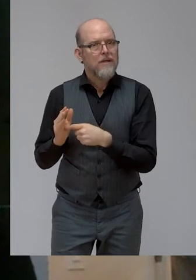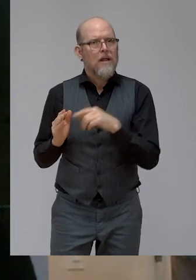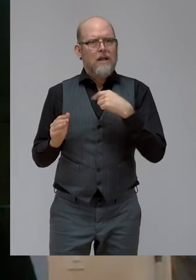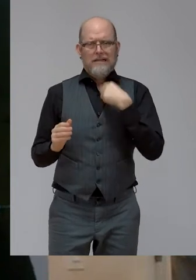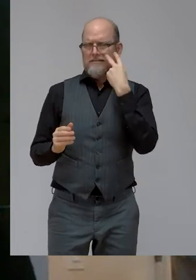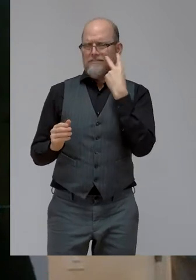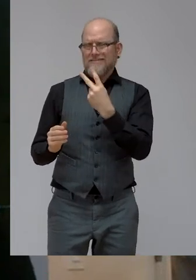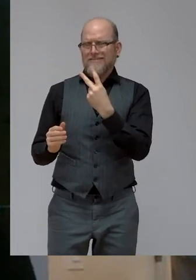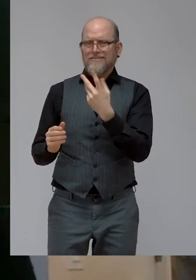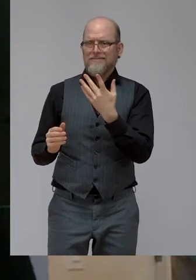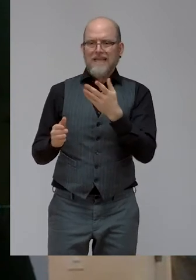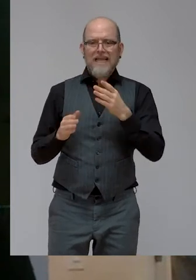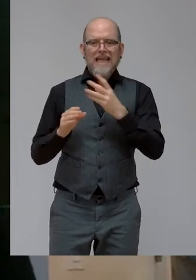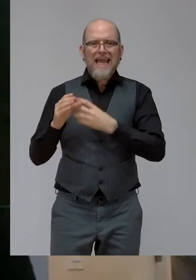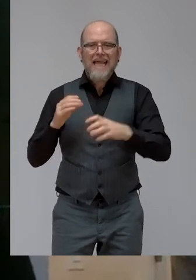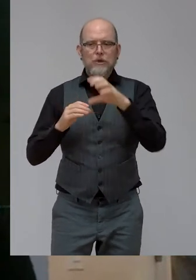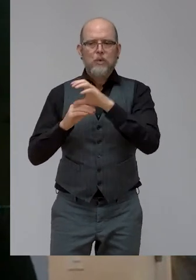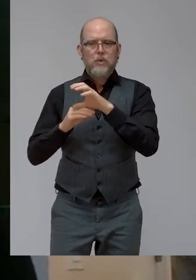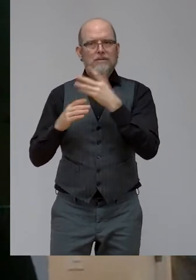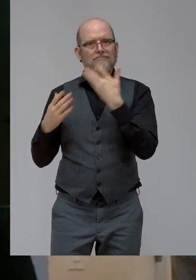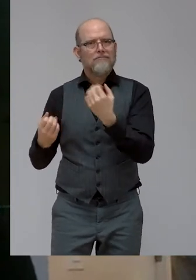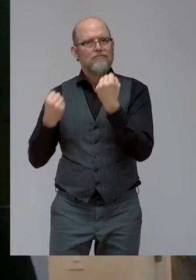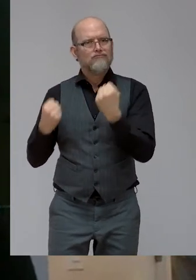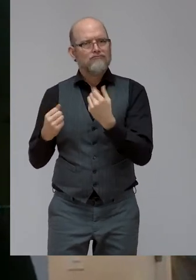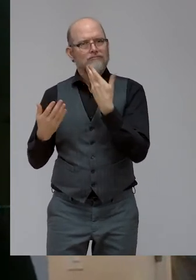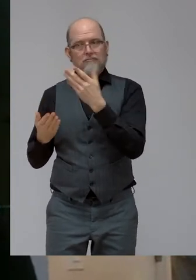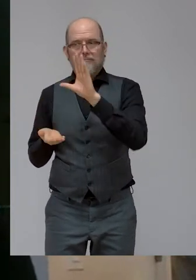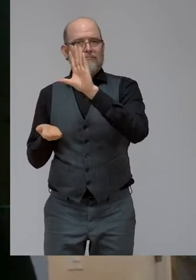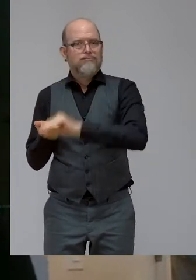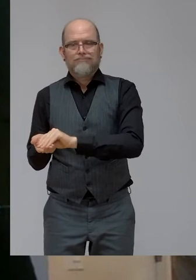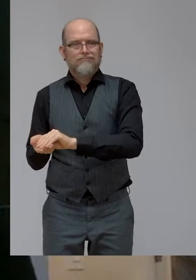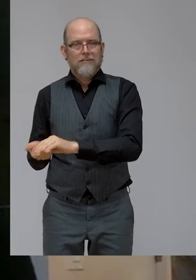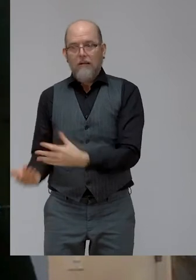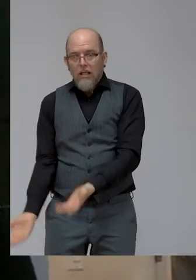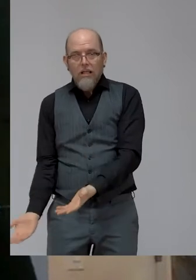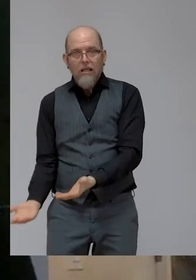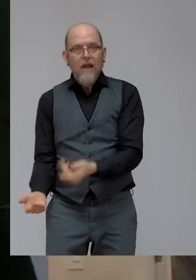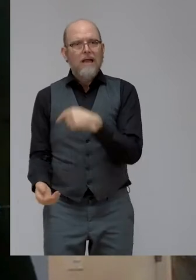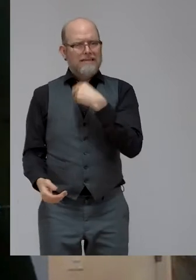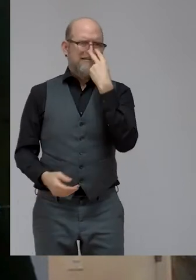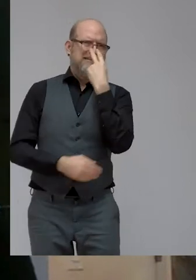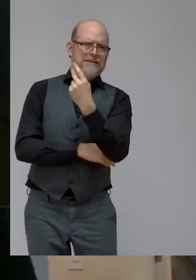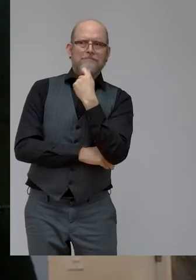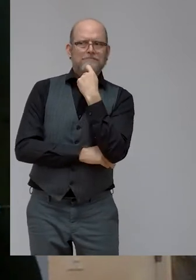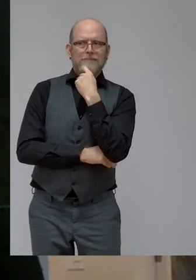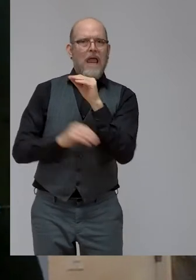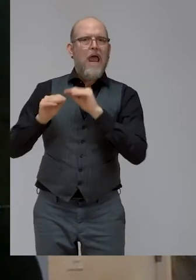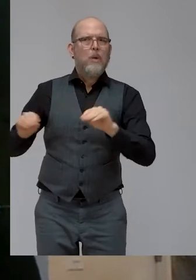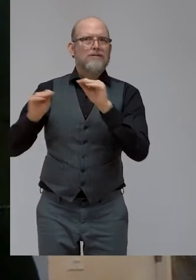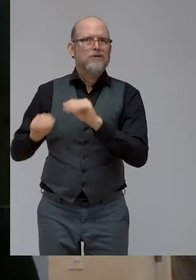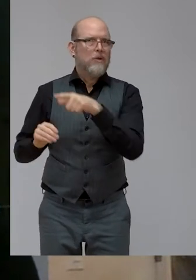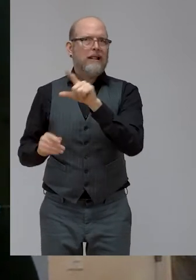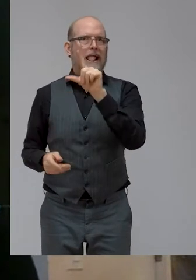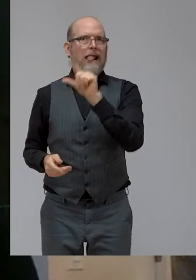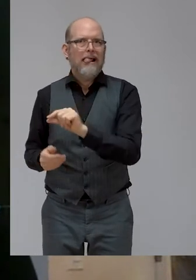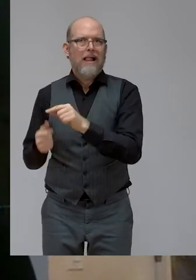also because of social stigma and prejudice and often low education participation. And while these